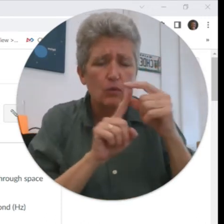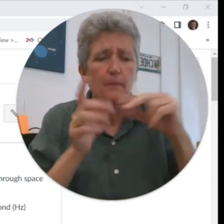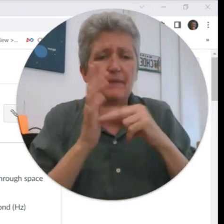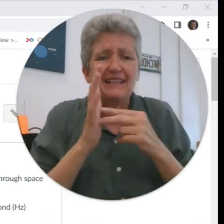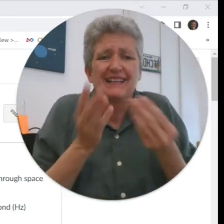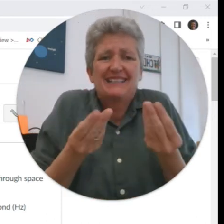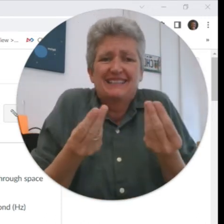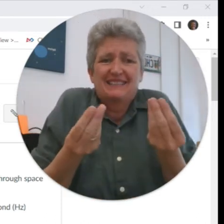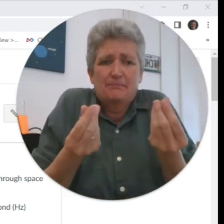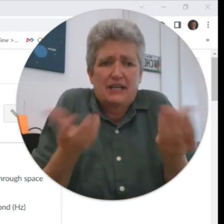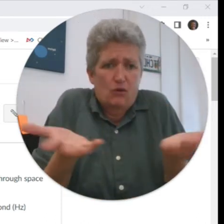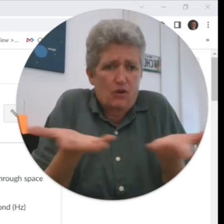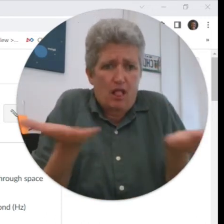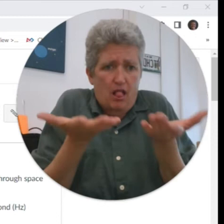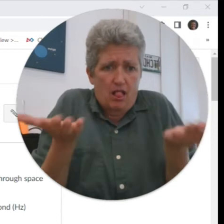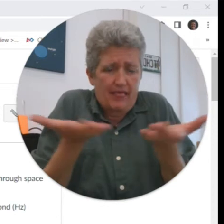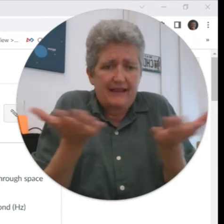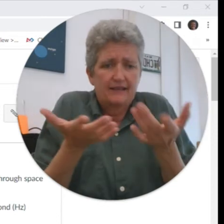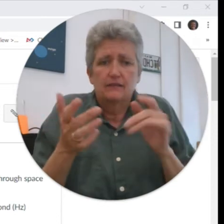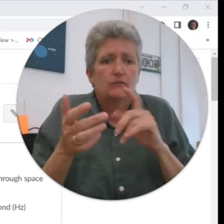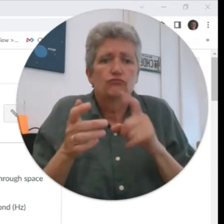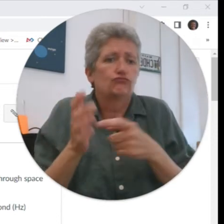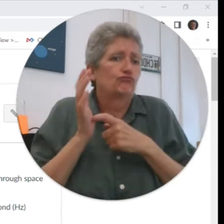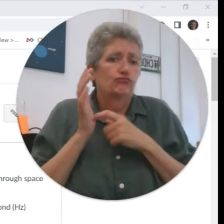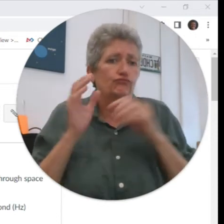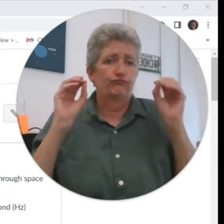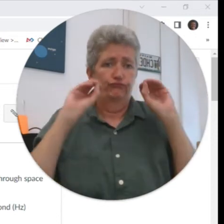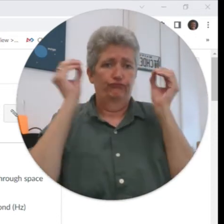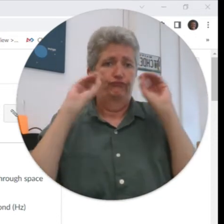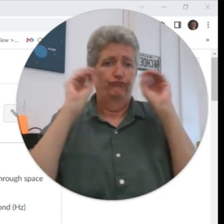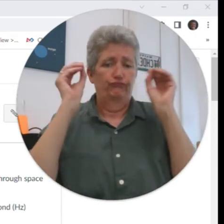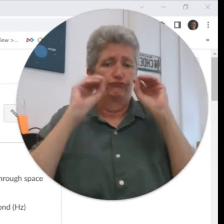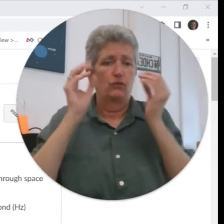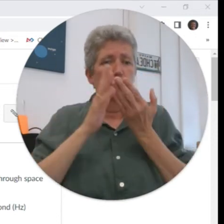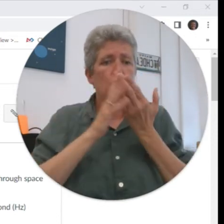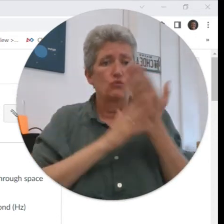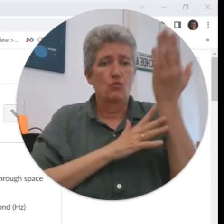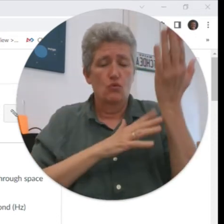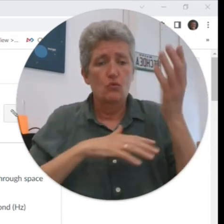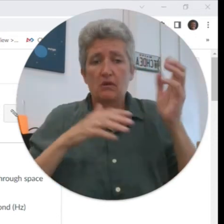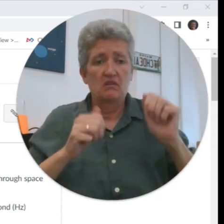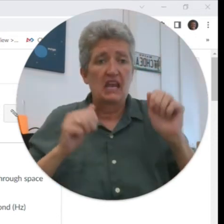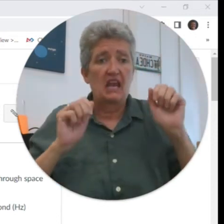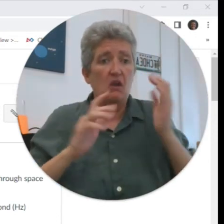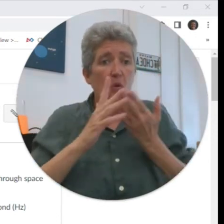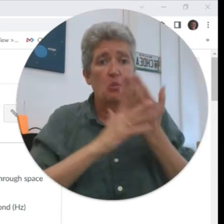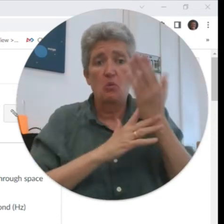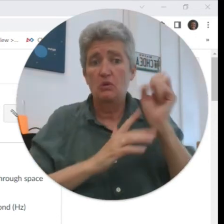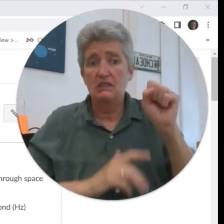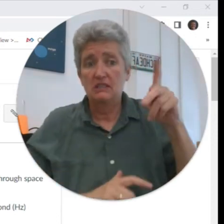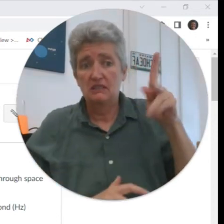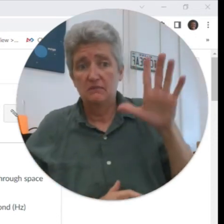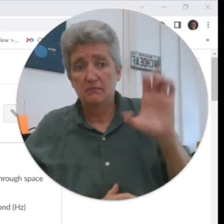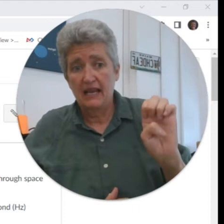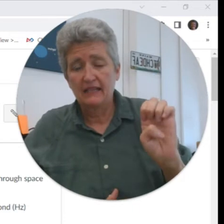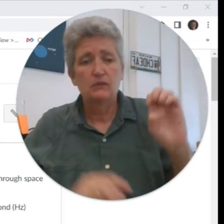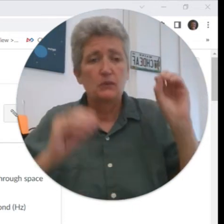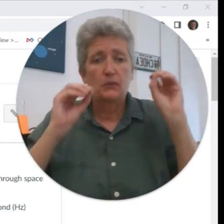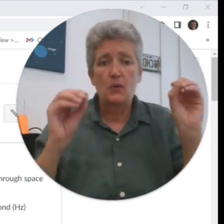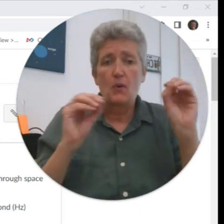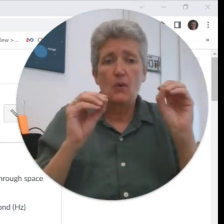don't need a medium do you remember that word it means a material none is required for an EM wave